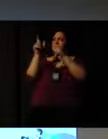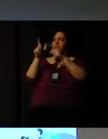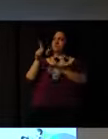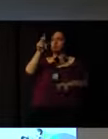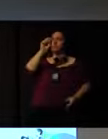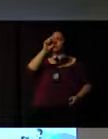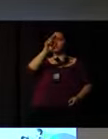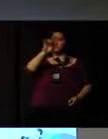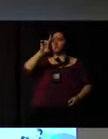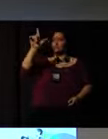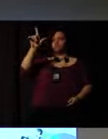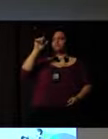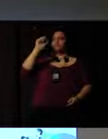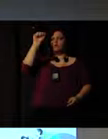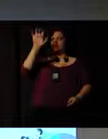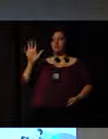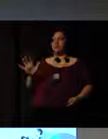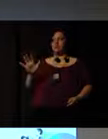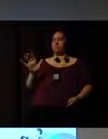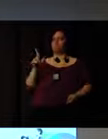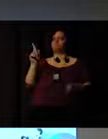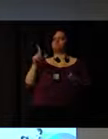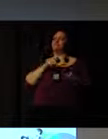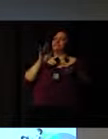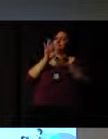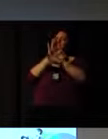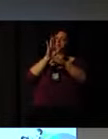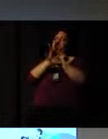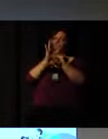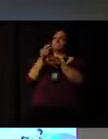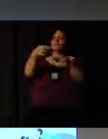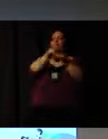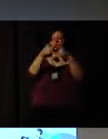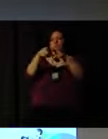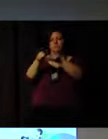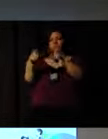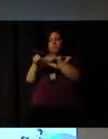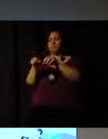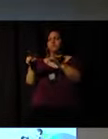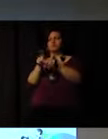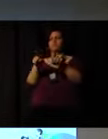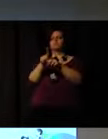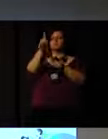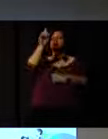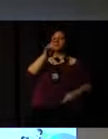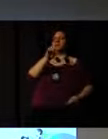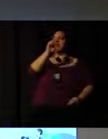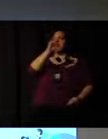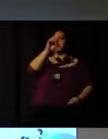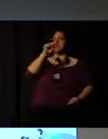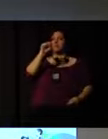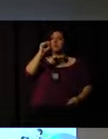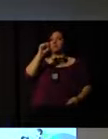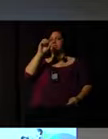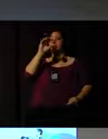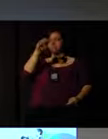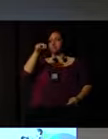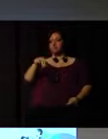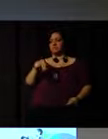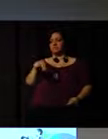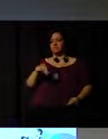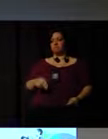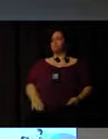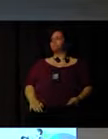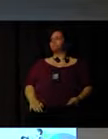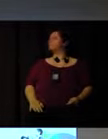aspects in the region of Southern Africa Australia in collaboration with partners and the director of